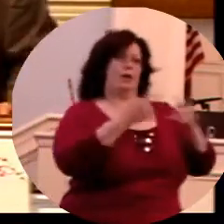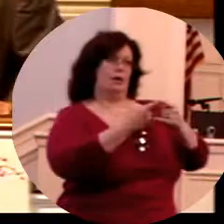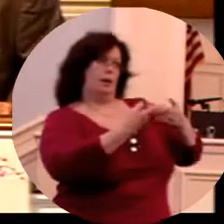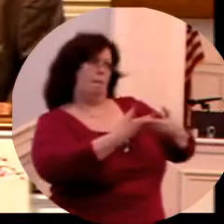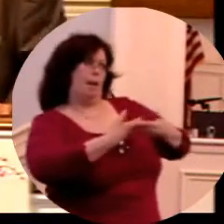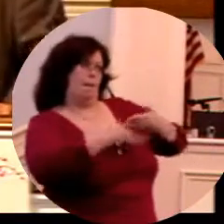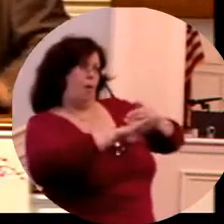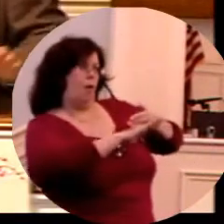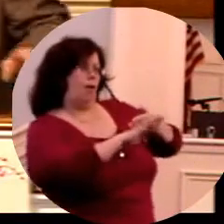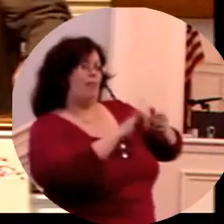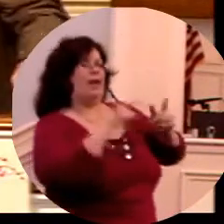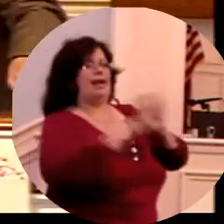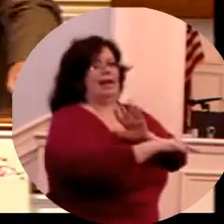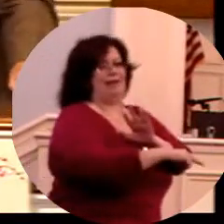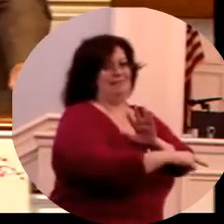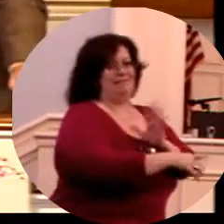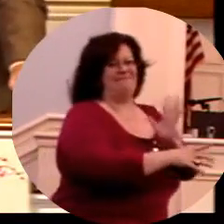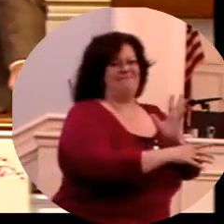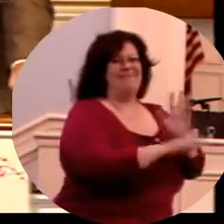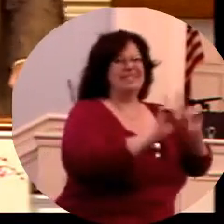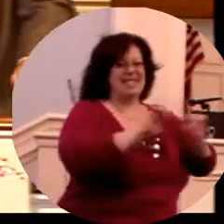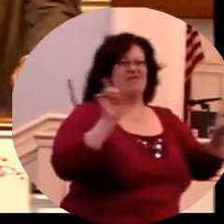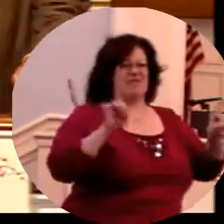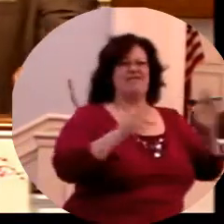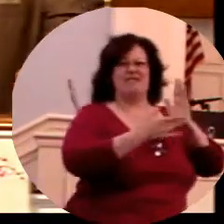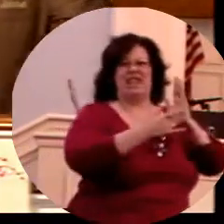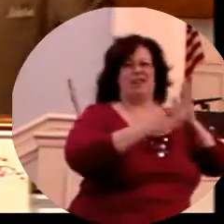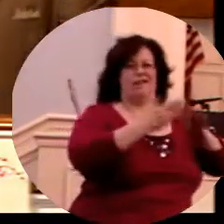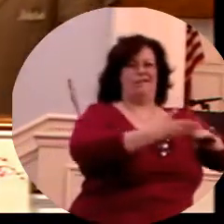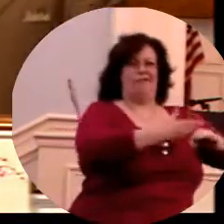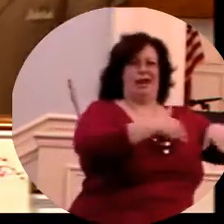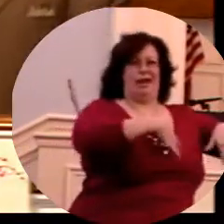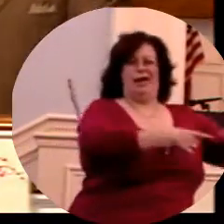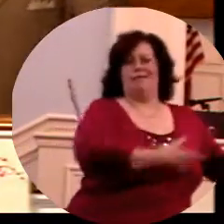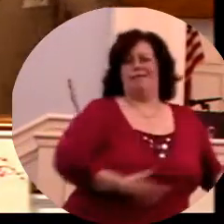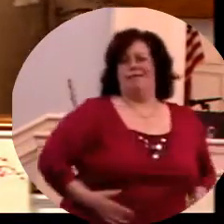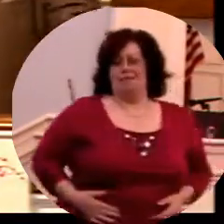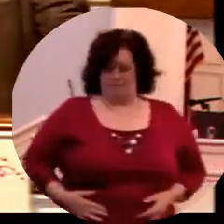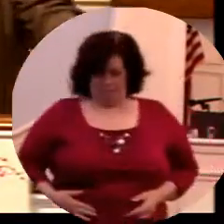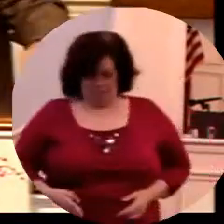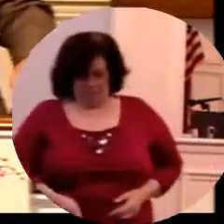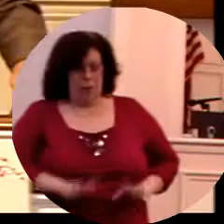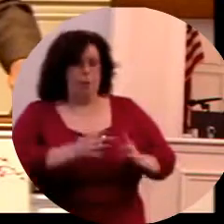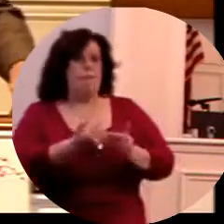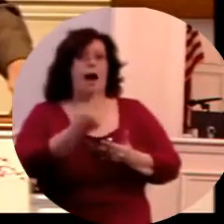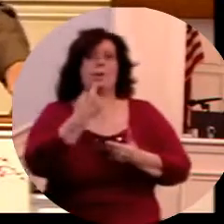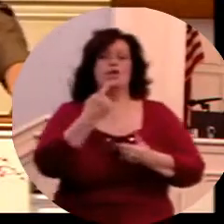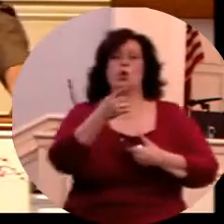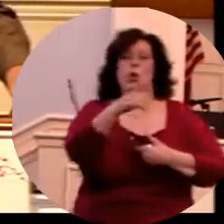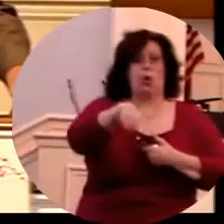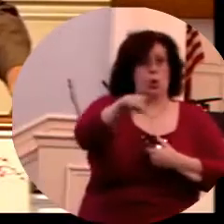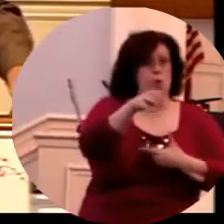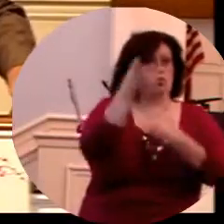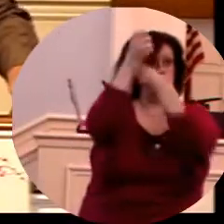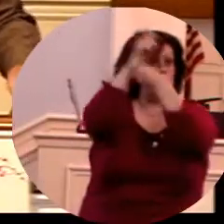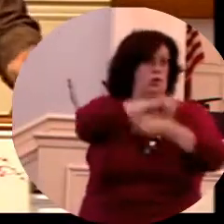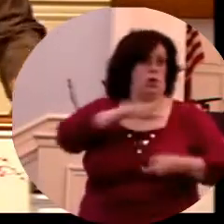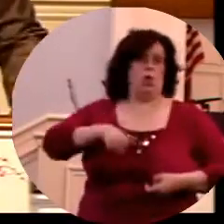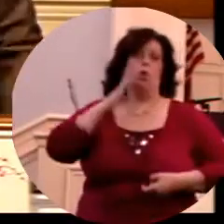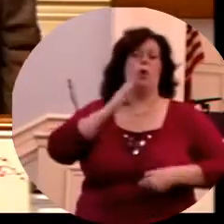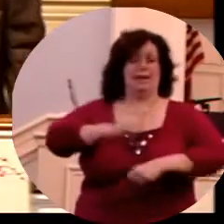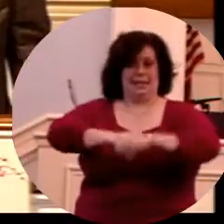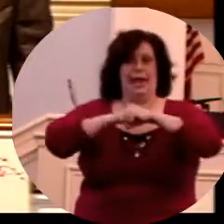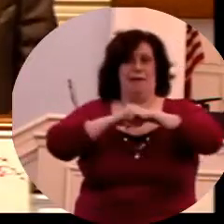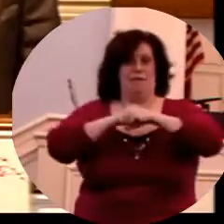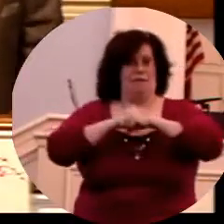Proverbs 29, 25 says, The fear of man bringeth a snare, but whosoever put his trust in the Lord is safe. I want to